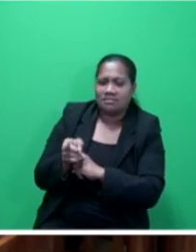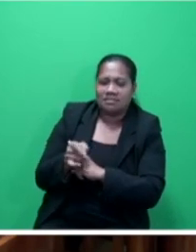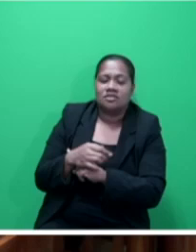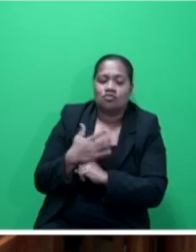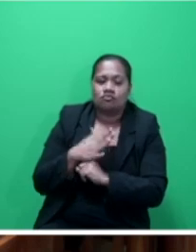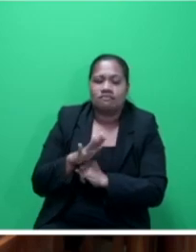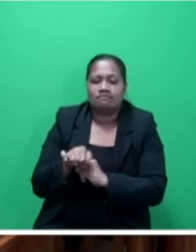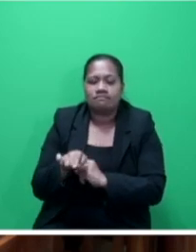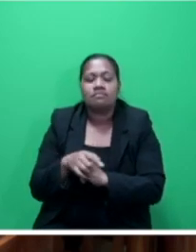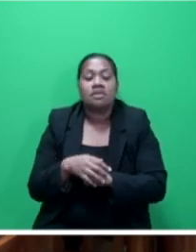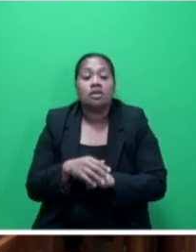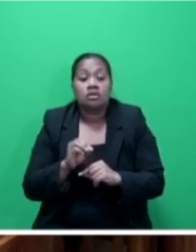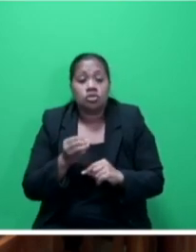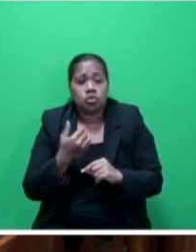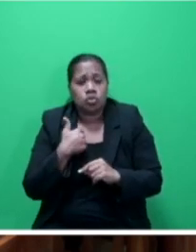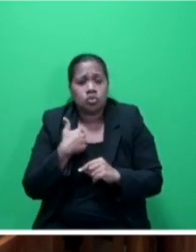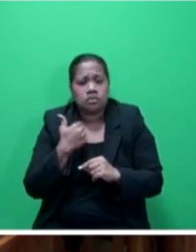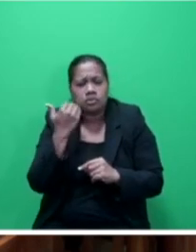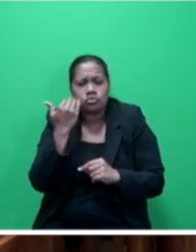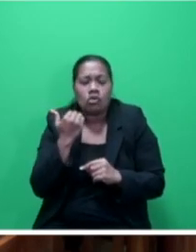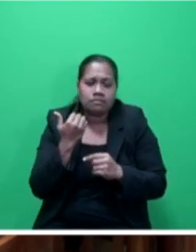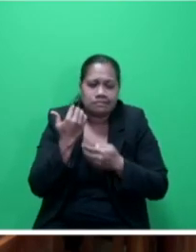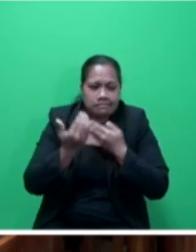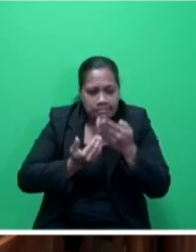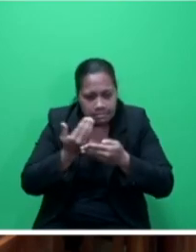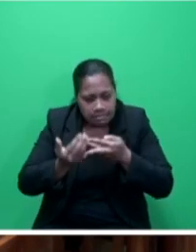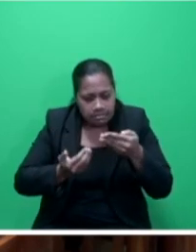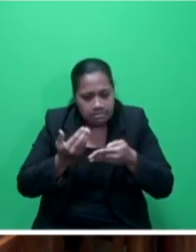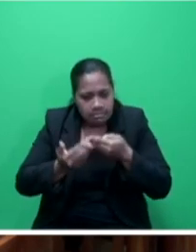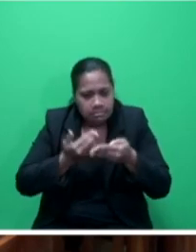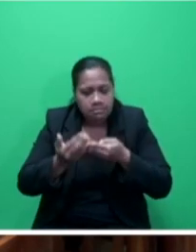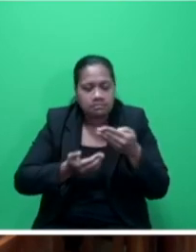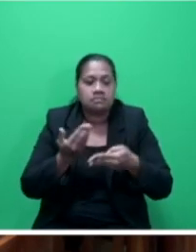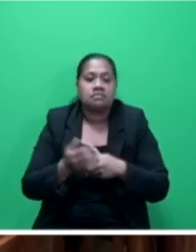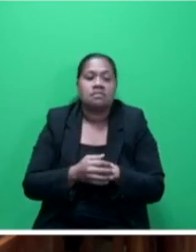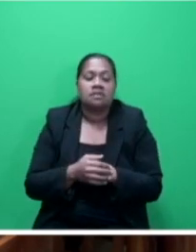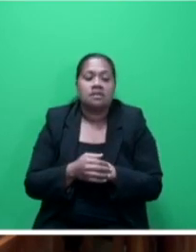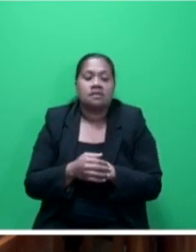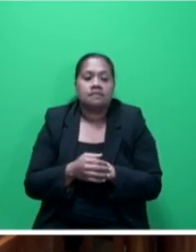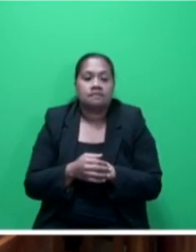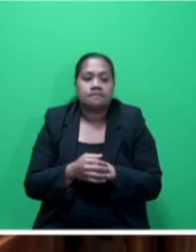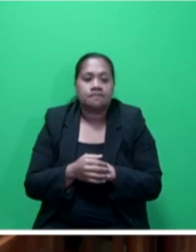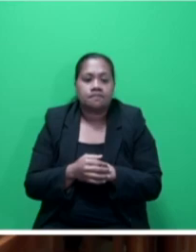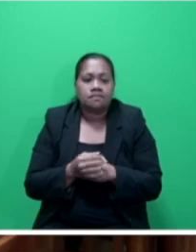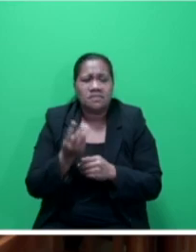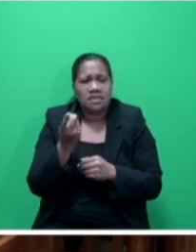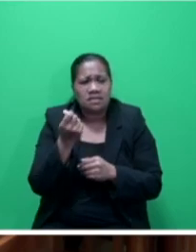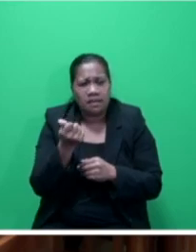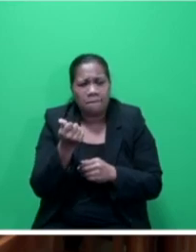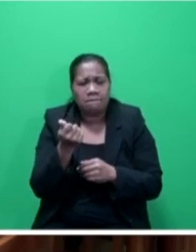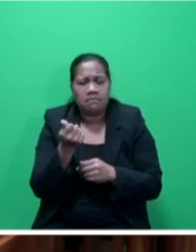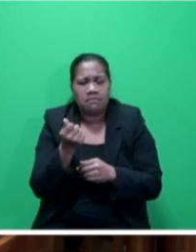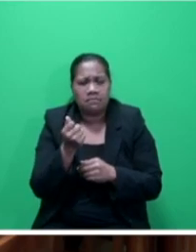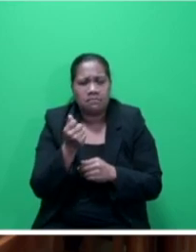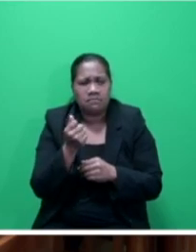Let me briefly highlight, Mr. Speaker, sir, some of the key